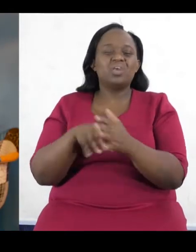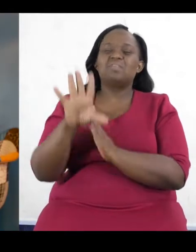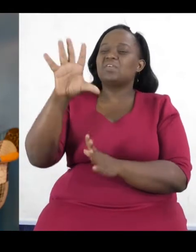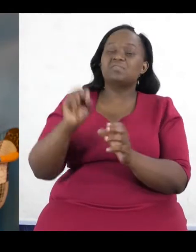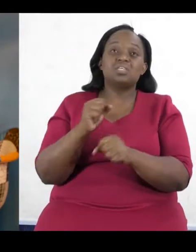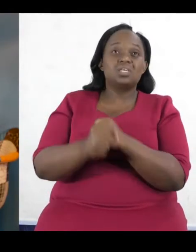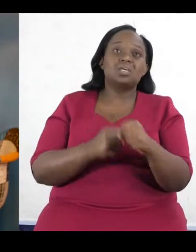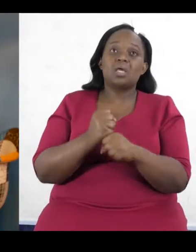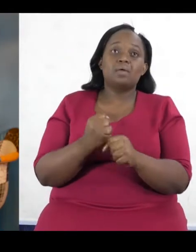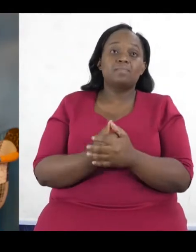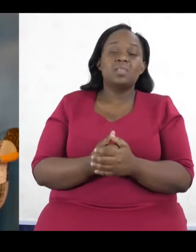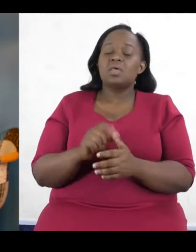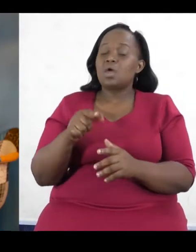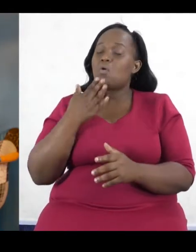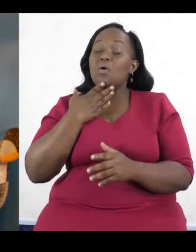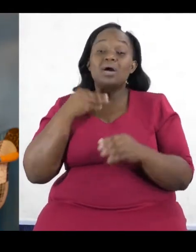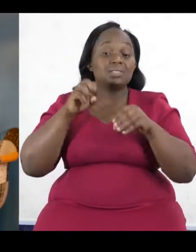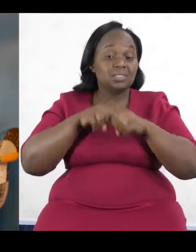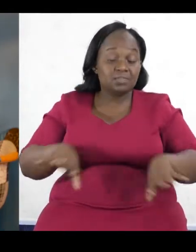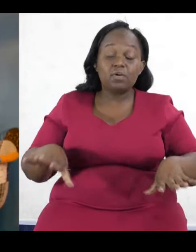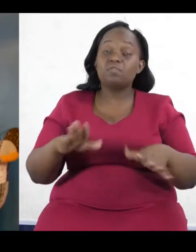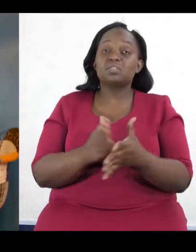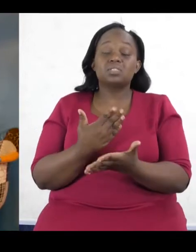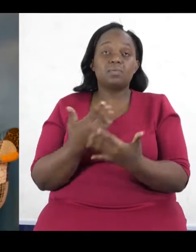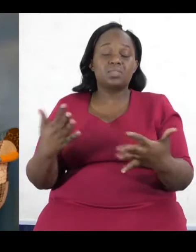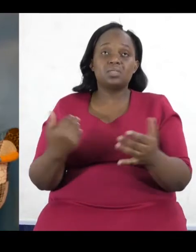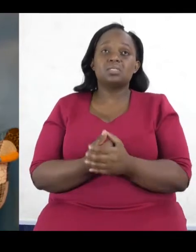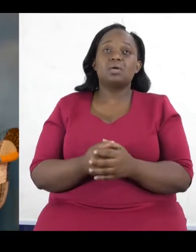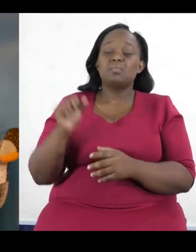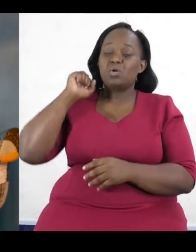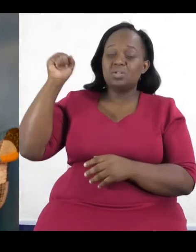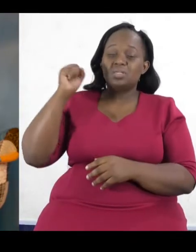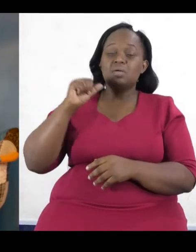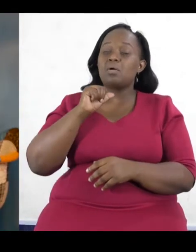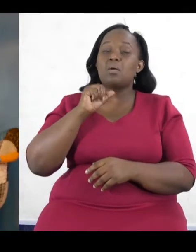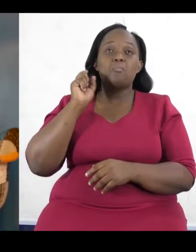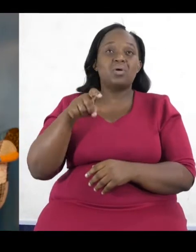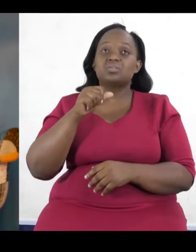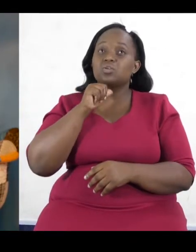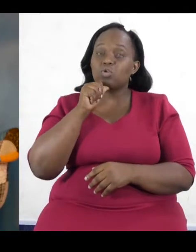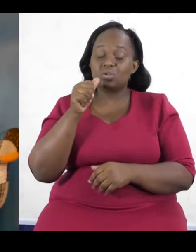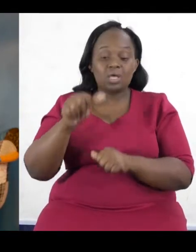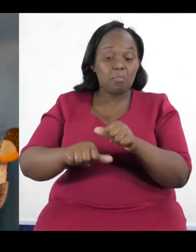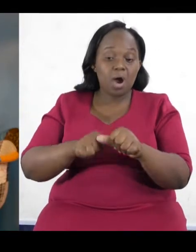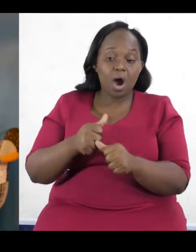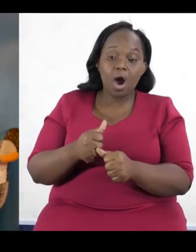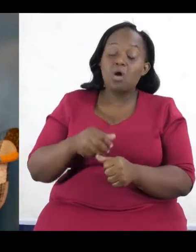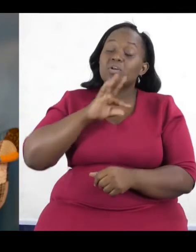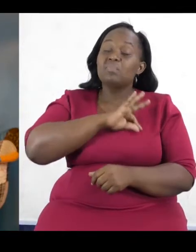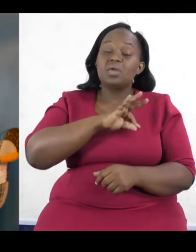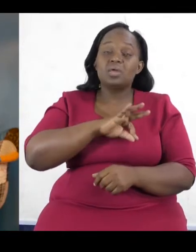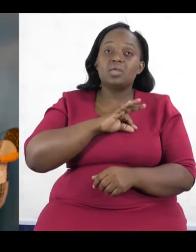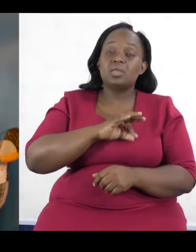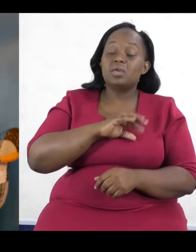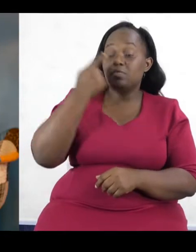could even have it as one limit because politics should not be an income-generating activity for anybody, okay? It should be something that is driven by passion